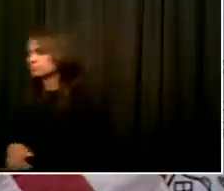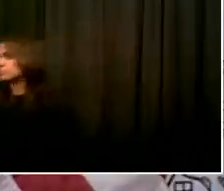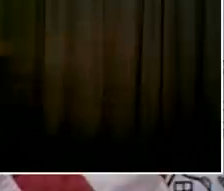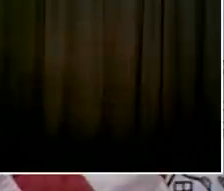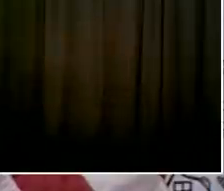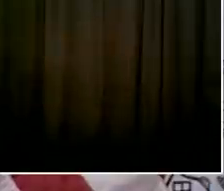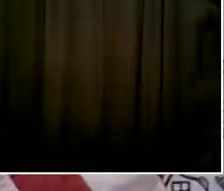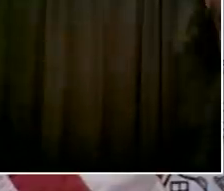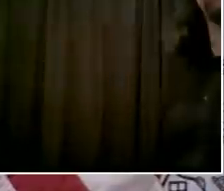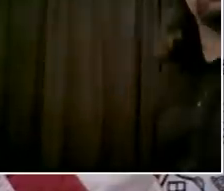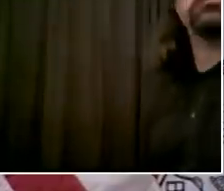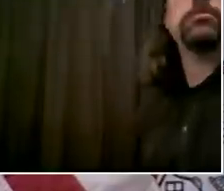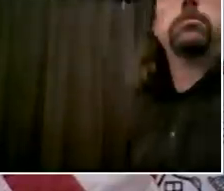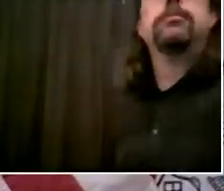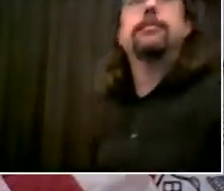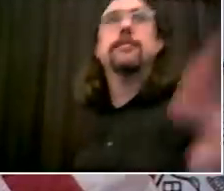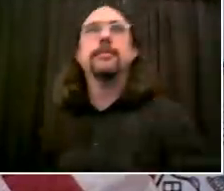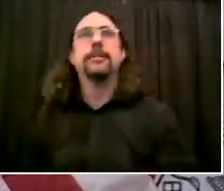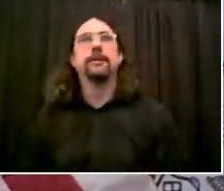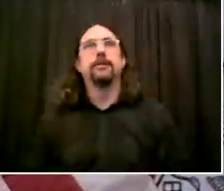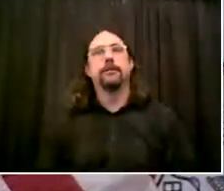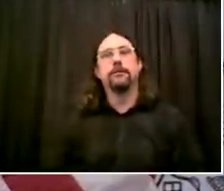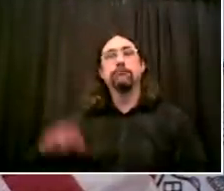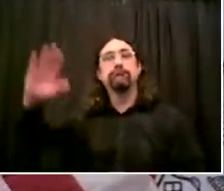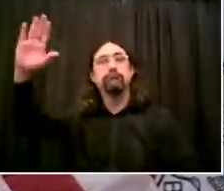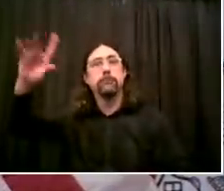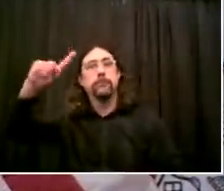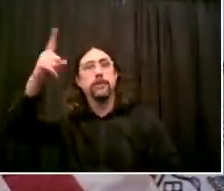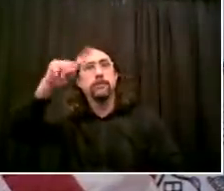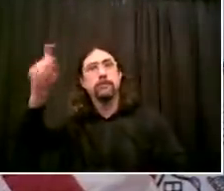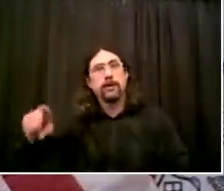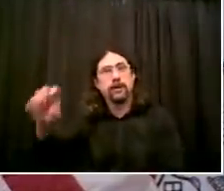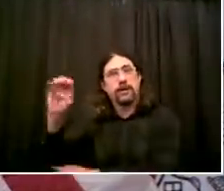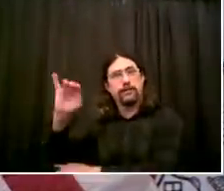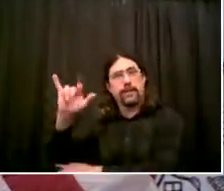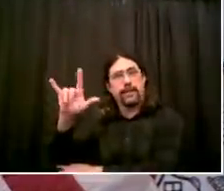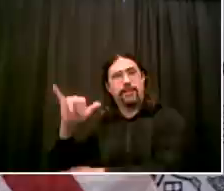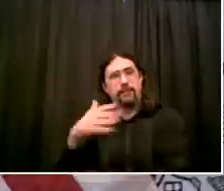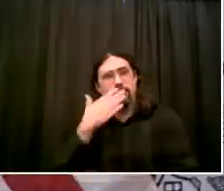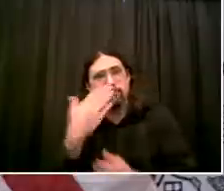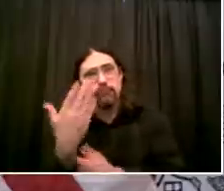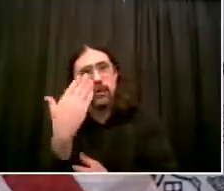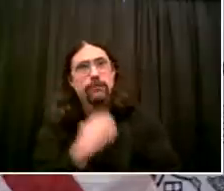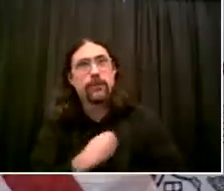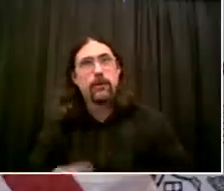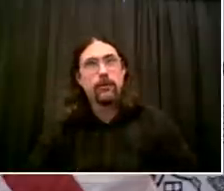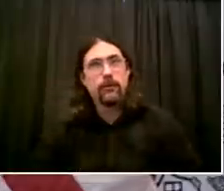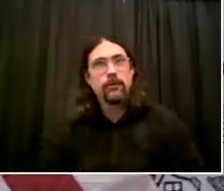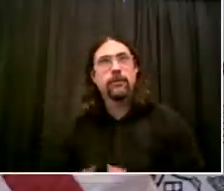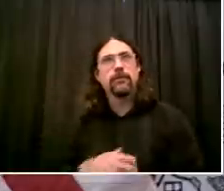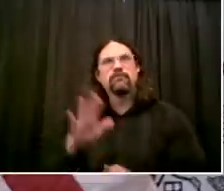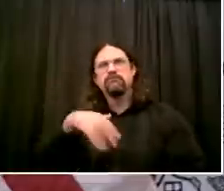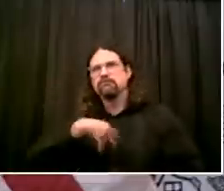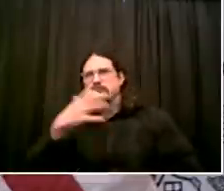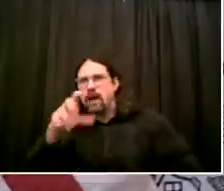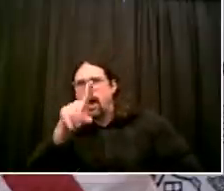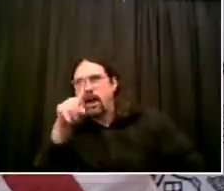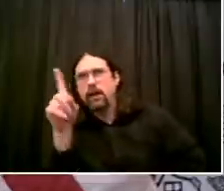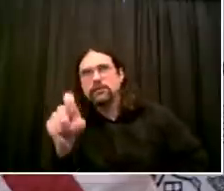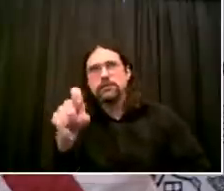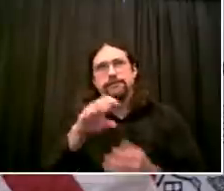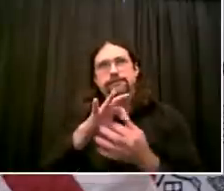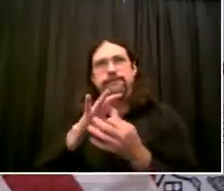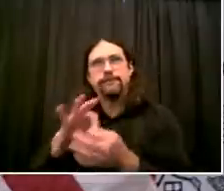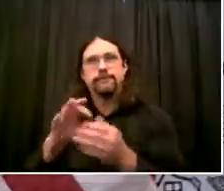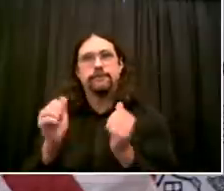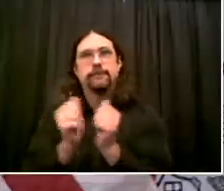Good. Thank you. I wanted to ask you about the bill in the City Council to ban chokeholds, the one that's been languishing in the